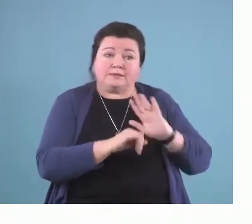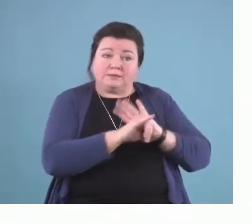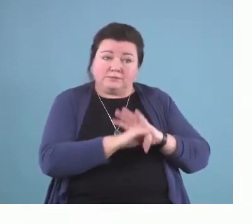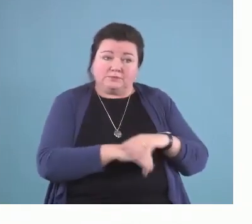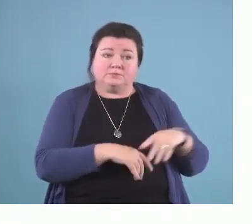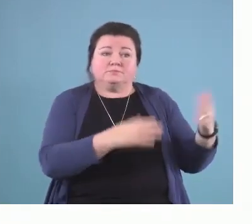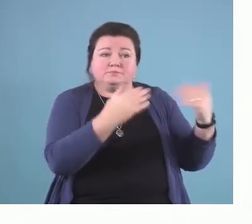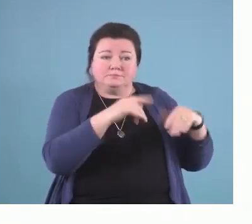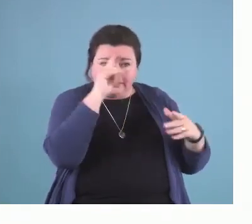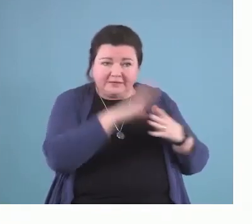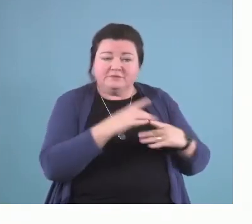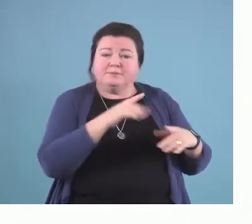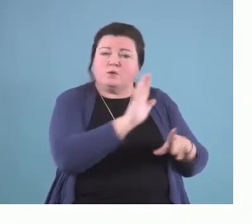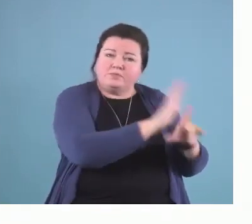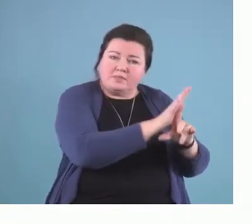Beliefs about the consequences?